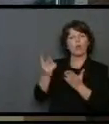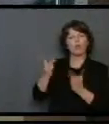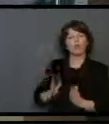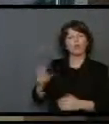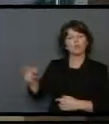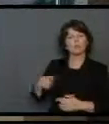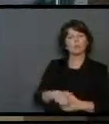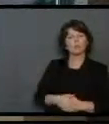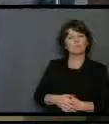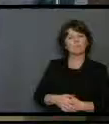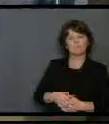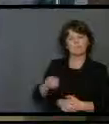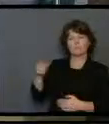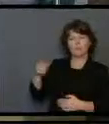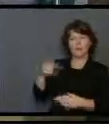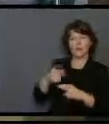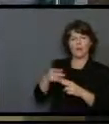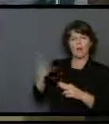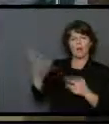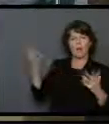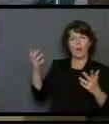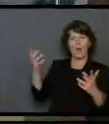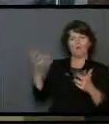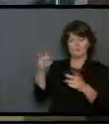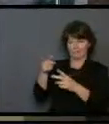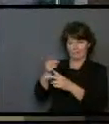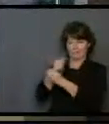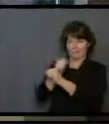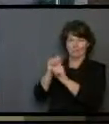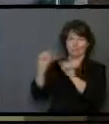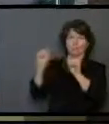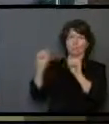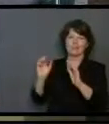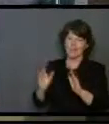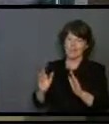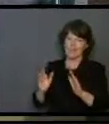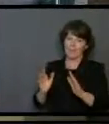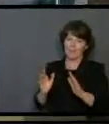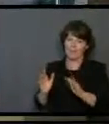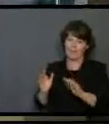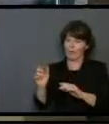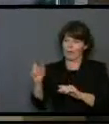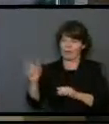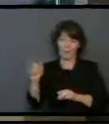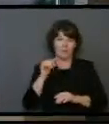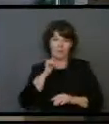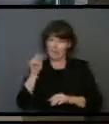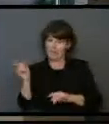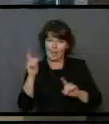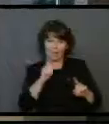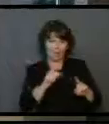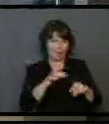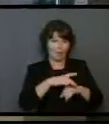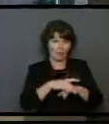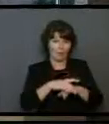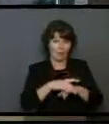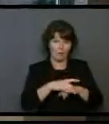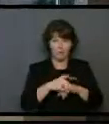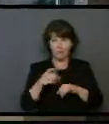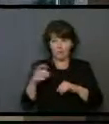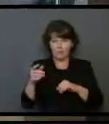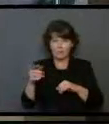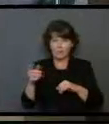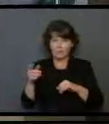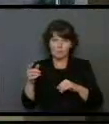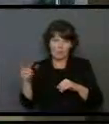But you know what? We call him Savior. Jesus didn't have to come here to earth. And when he did come, he could have done